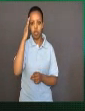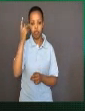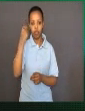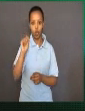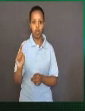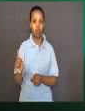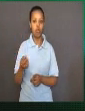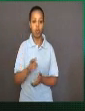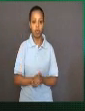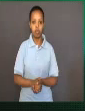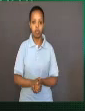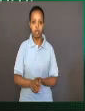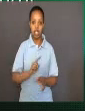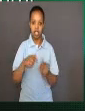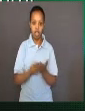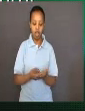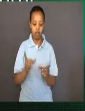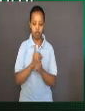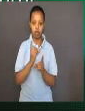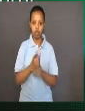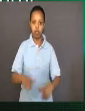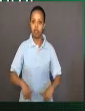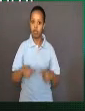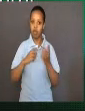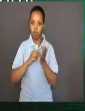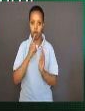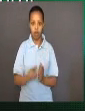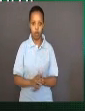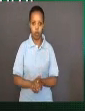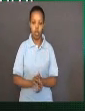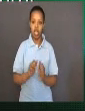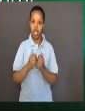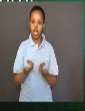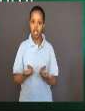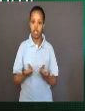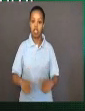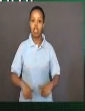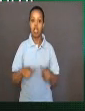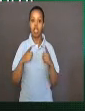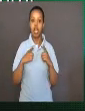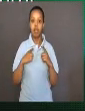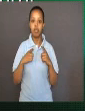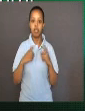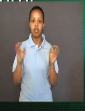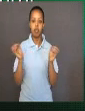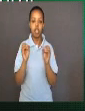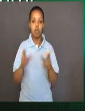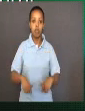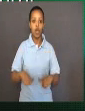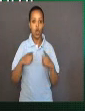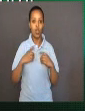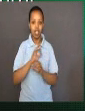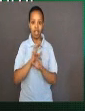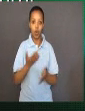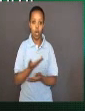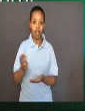It is the study of life, life arose from non-living matter